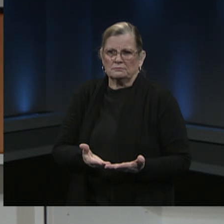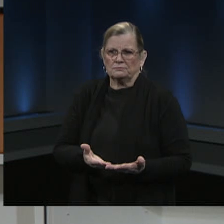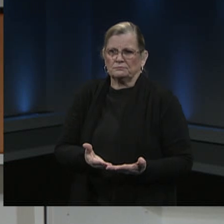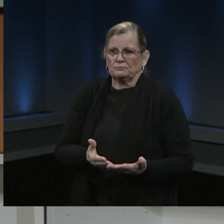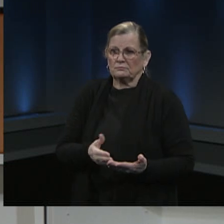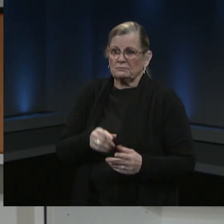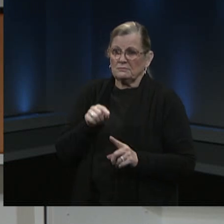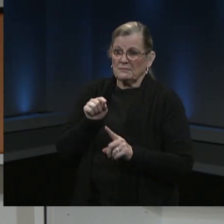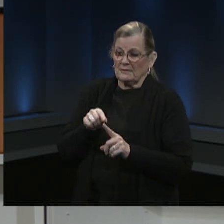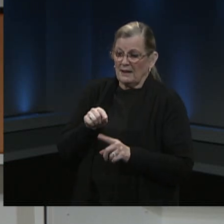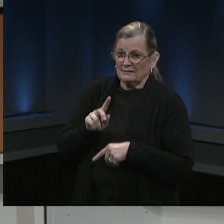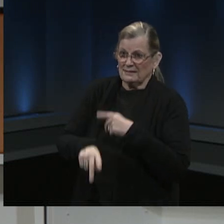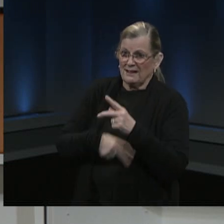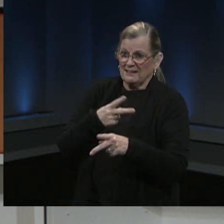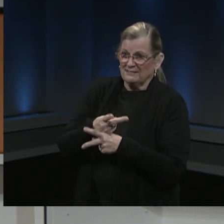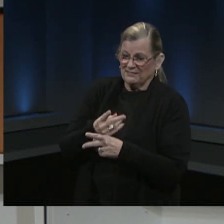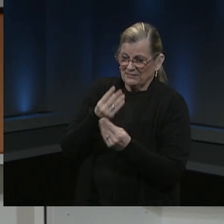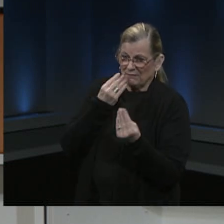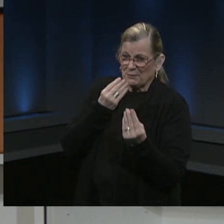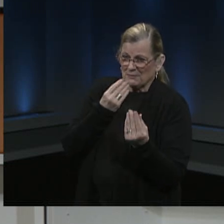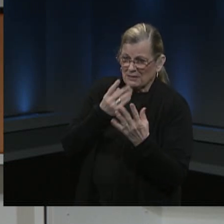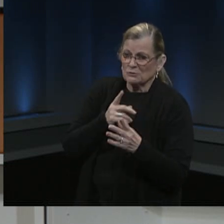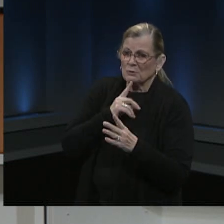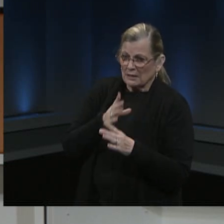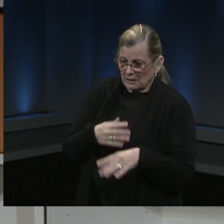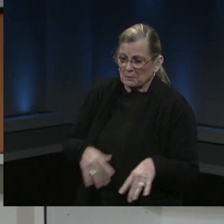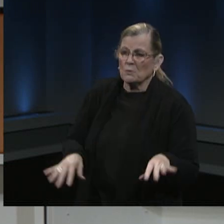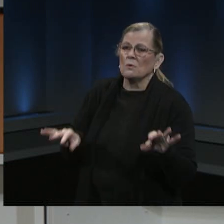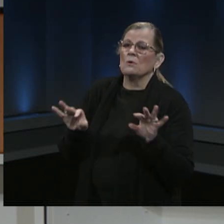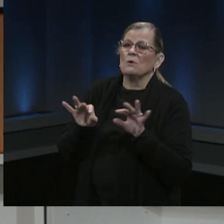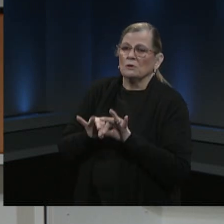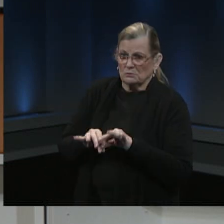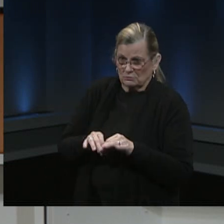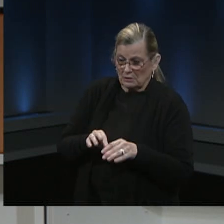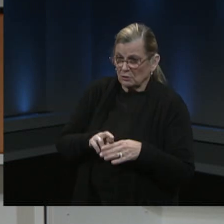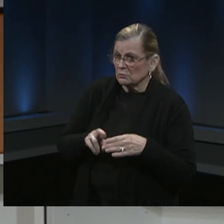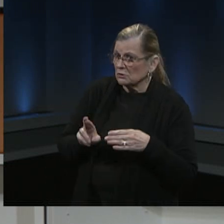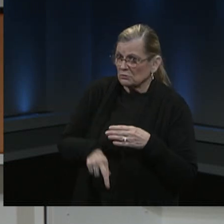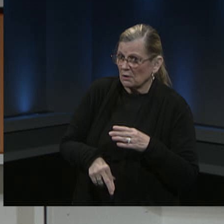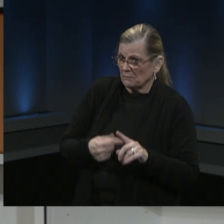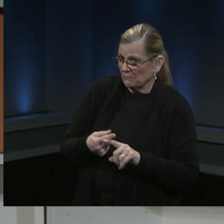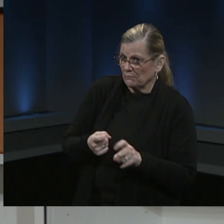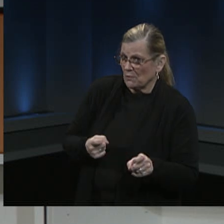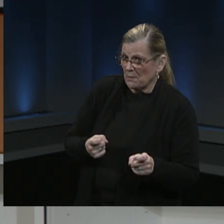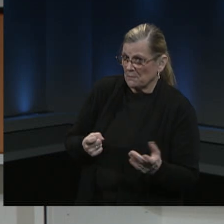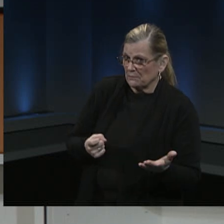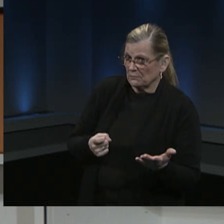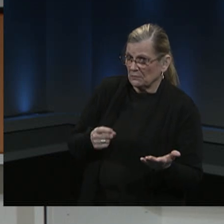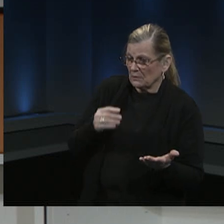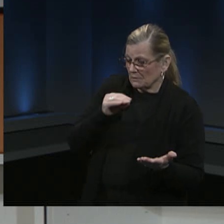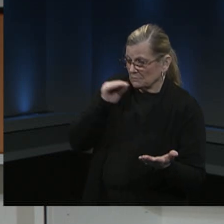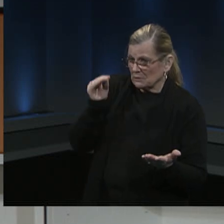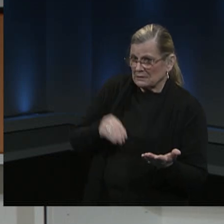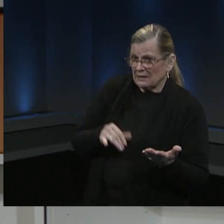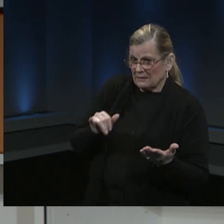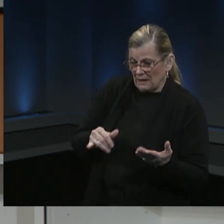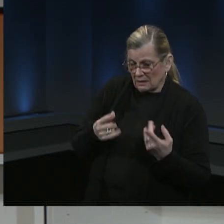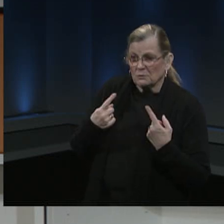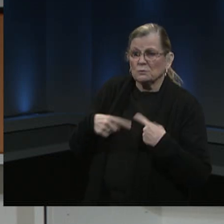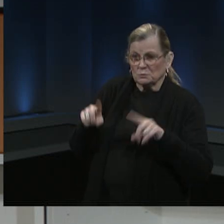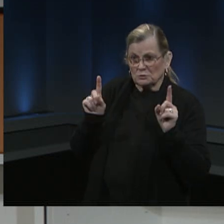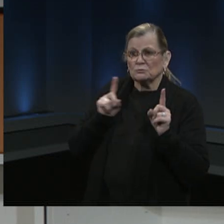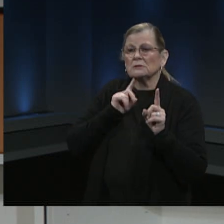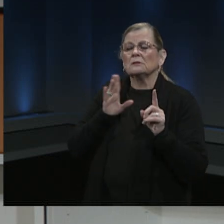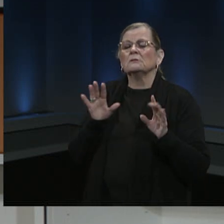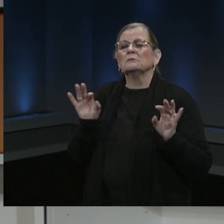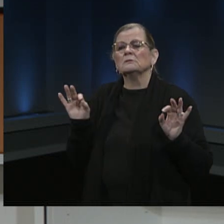of information along with the results of the efficaciousness of the vaccine are just so important. again, thank you so much for